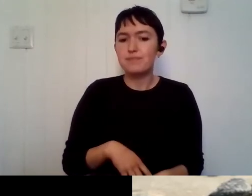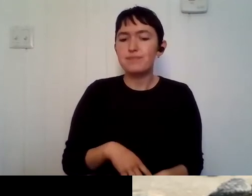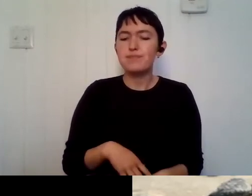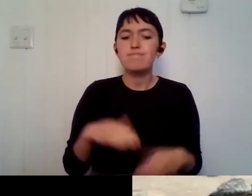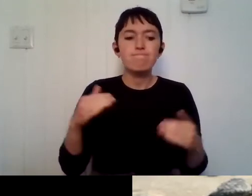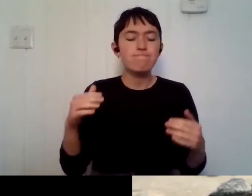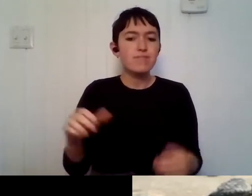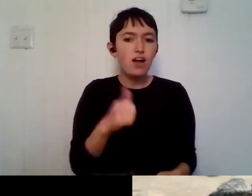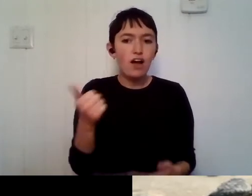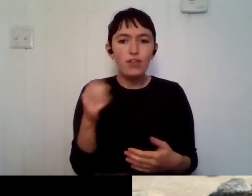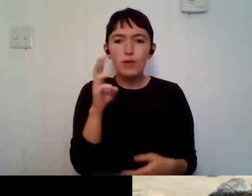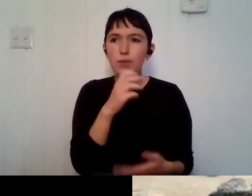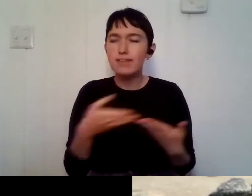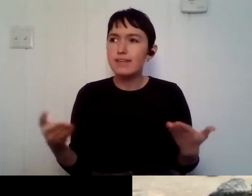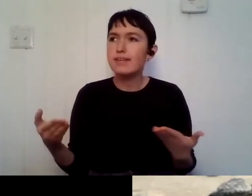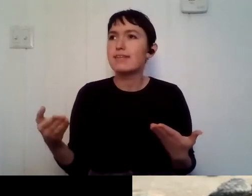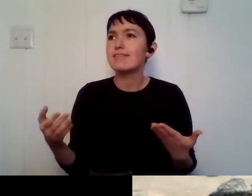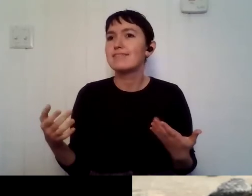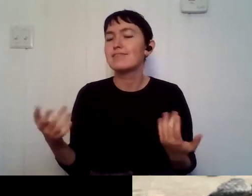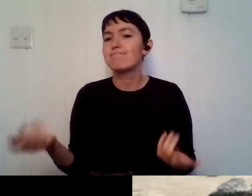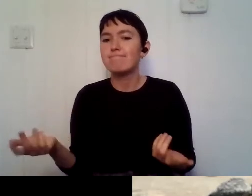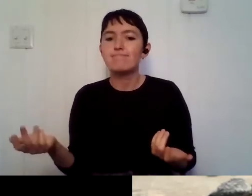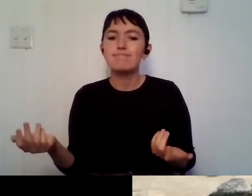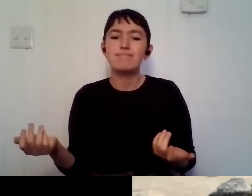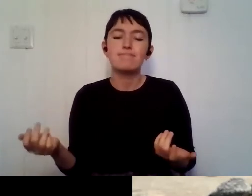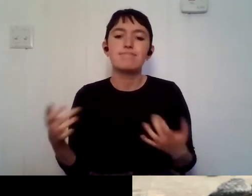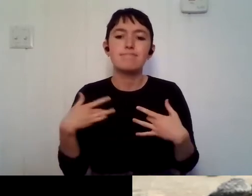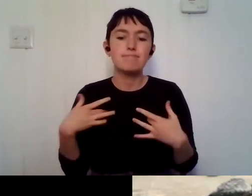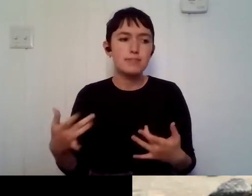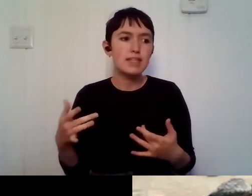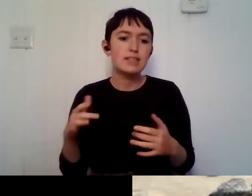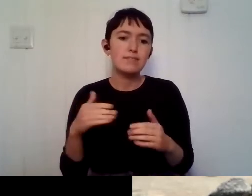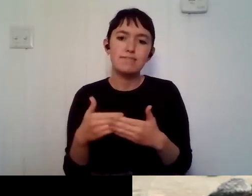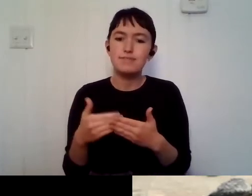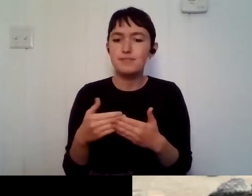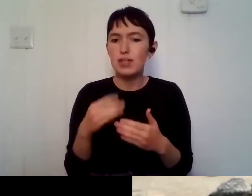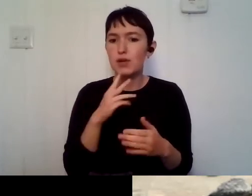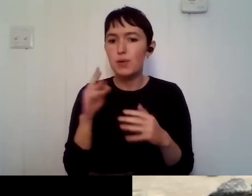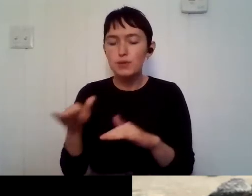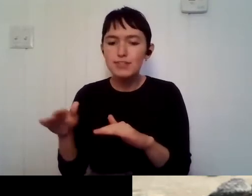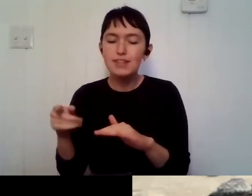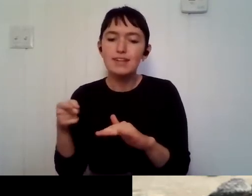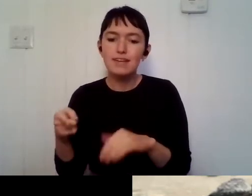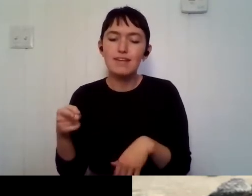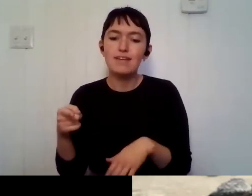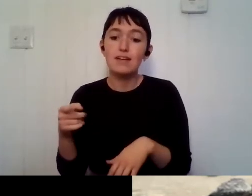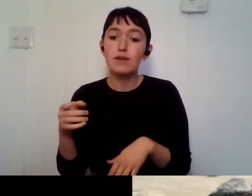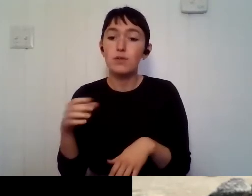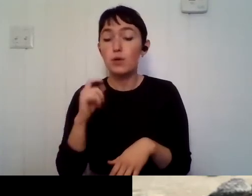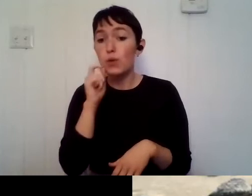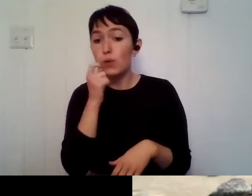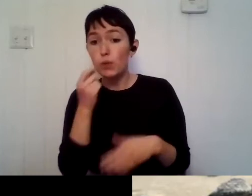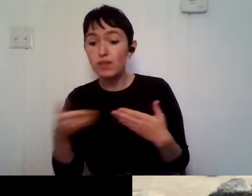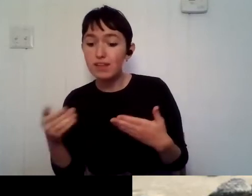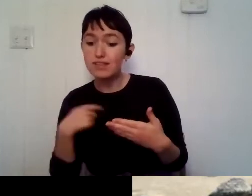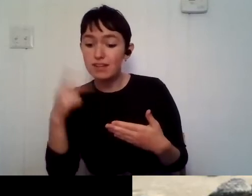um, around the ocean. Um, it's some of the like cool things I saw. That's not really weird. It's been